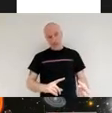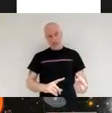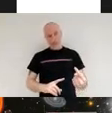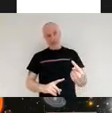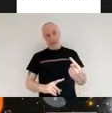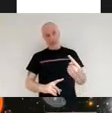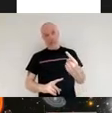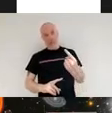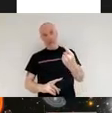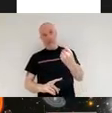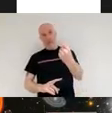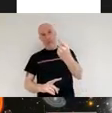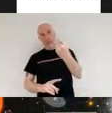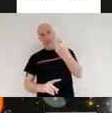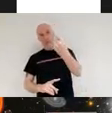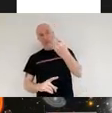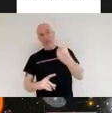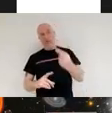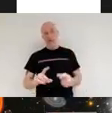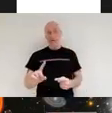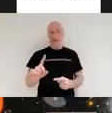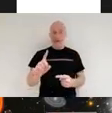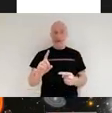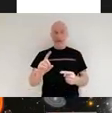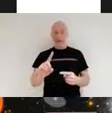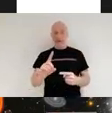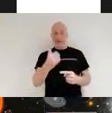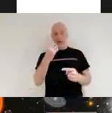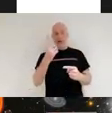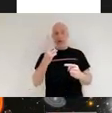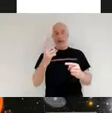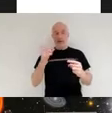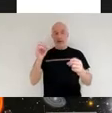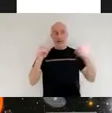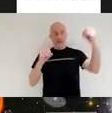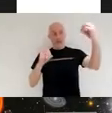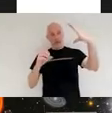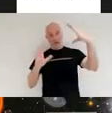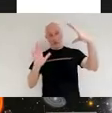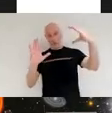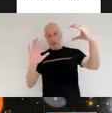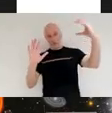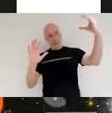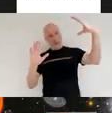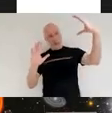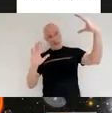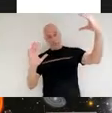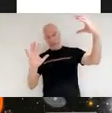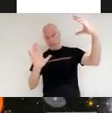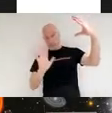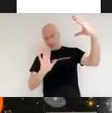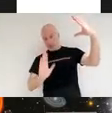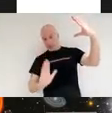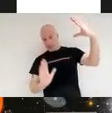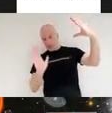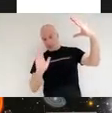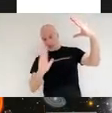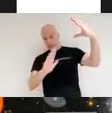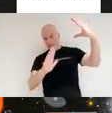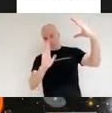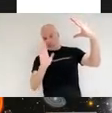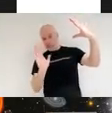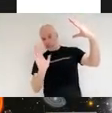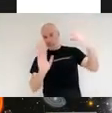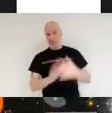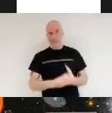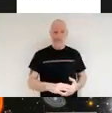with so the sun shield was deployed 2.7 days after launch or at least that was begun 5.5 days after we had